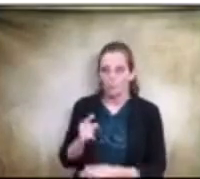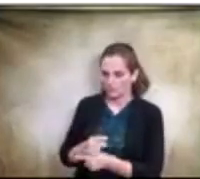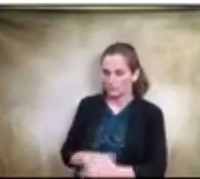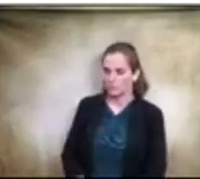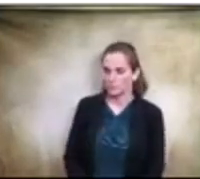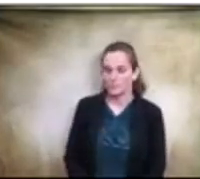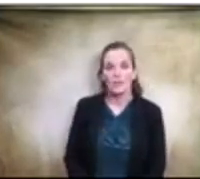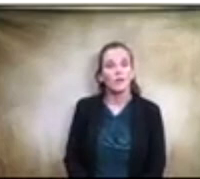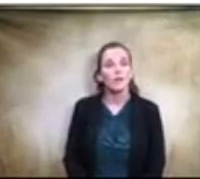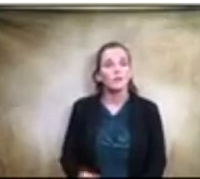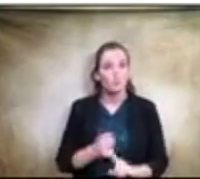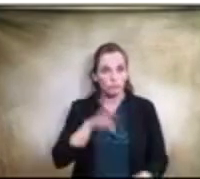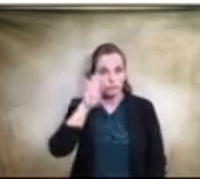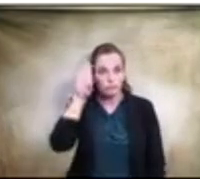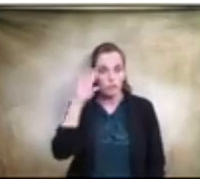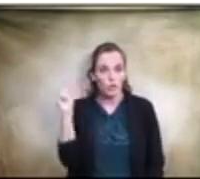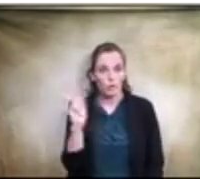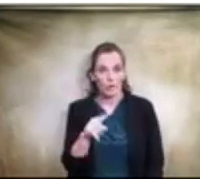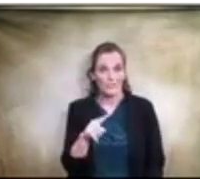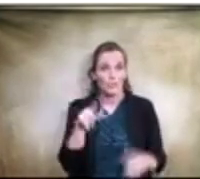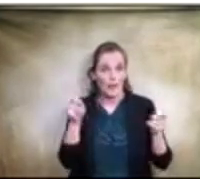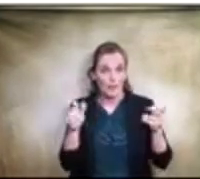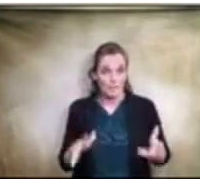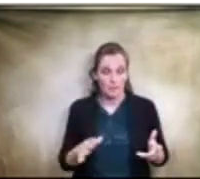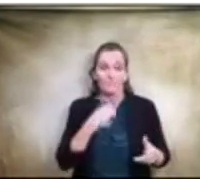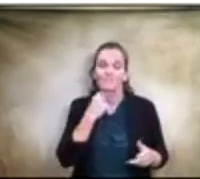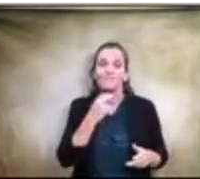did have a question. Did administration choose the evaluators?